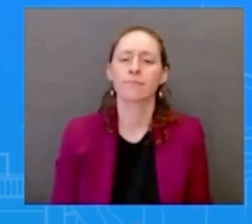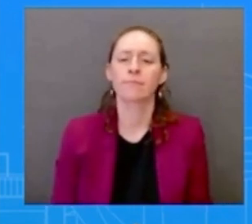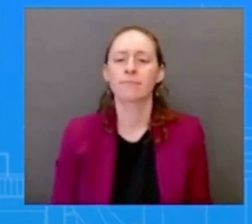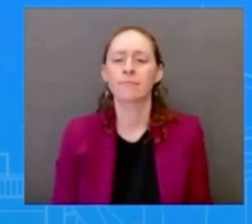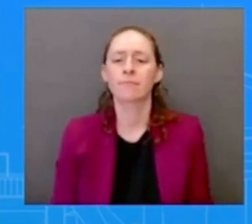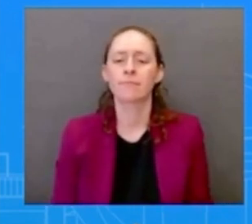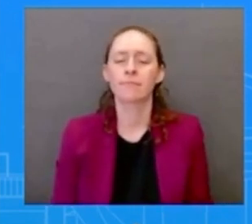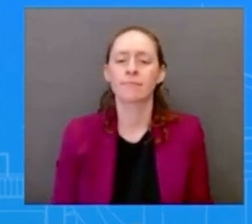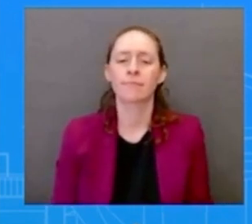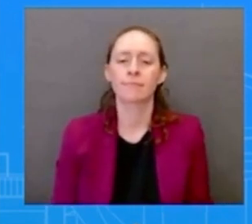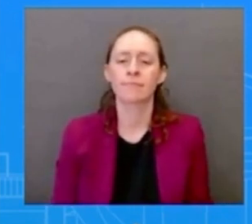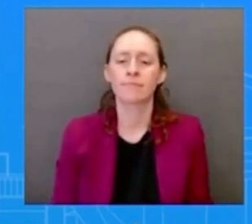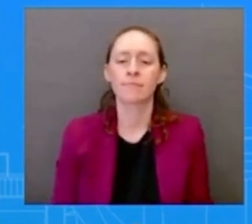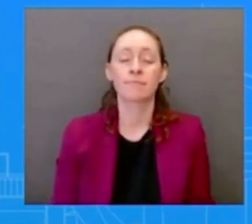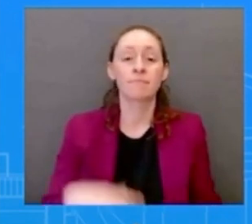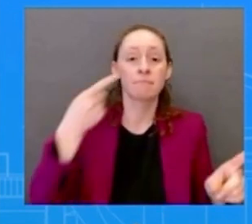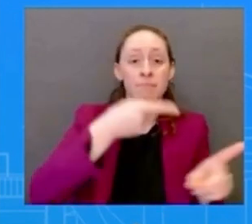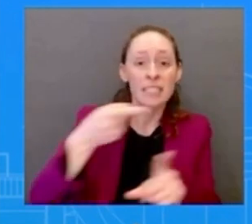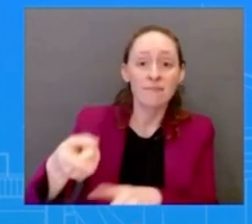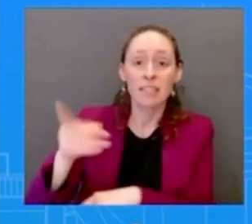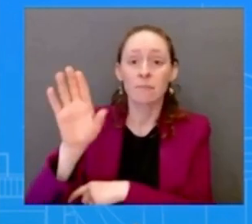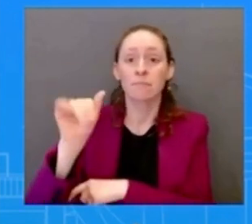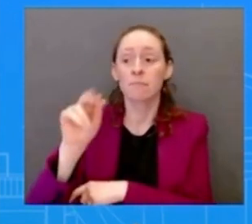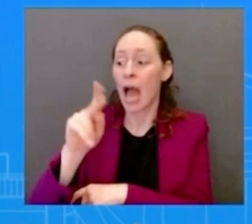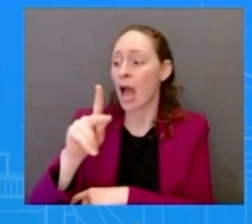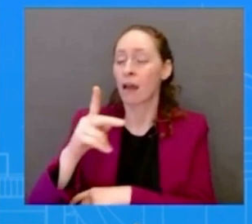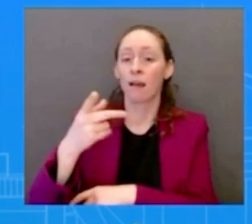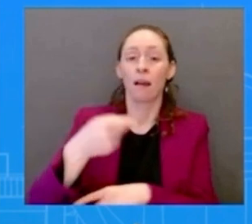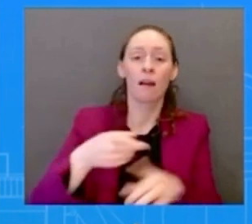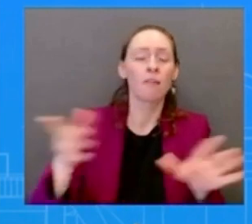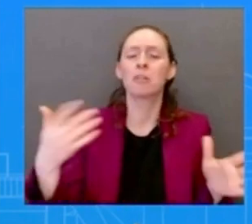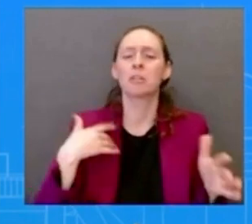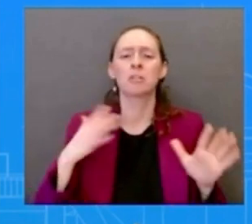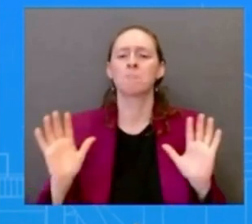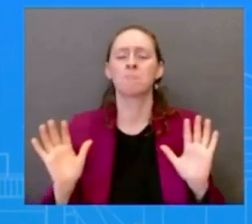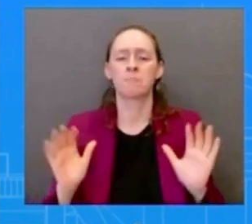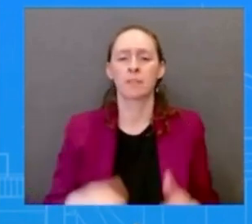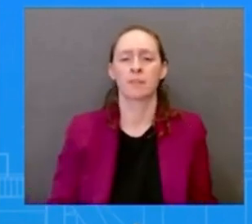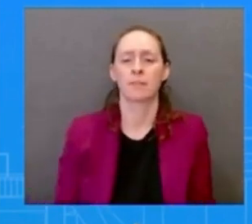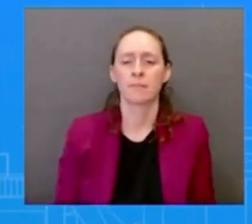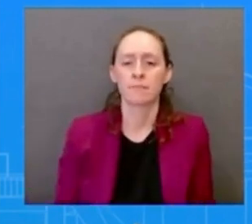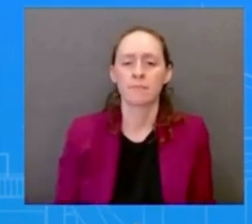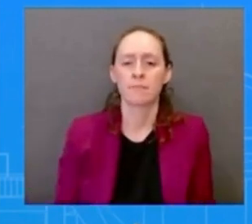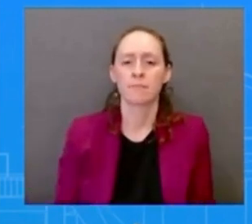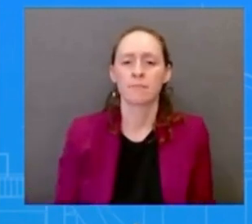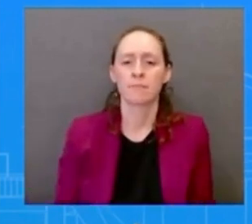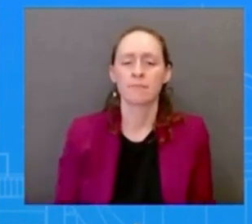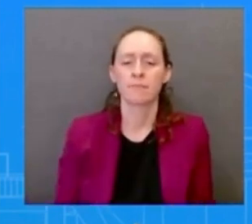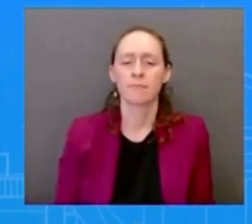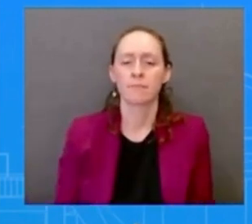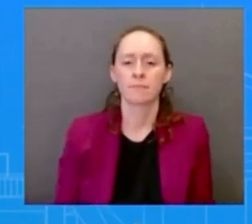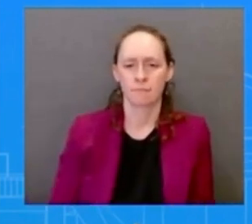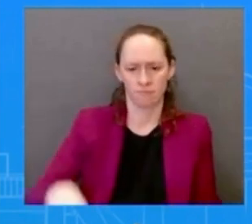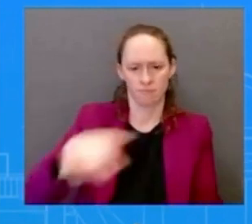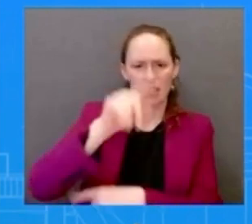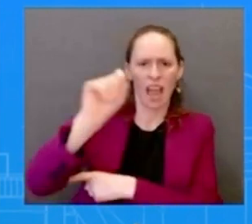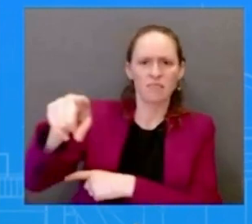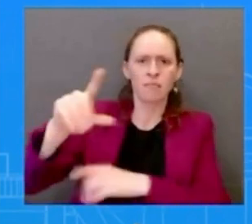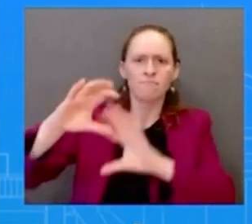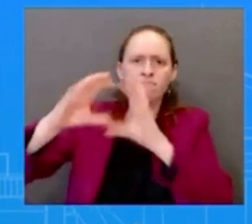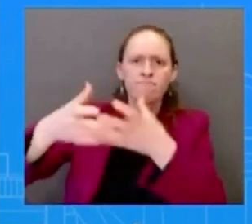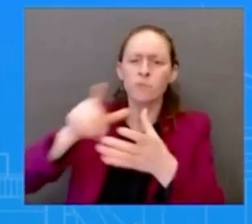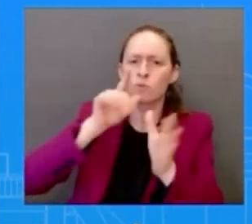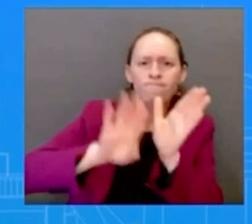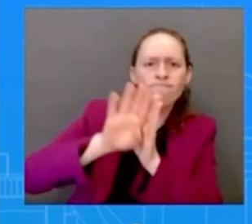i would refer you to the relevant banking regulators so leave that there and that's why the president but more broadly that's why the president took the